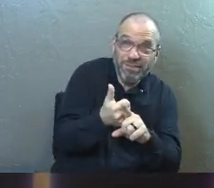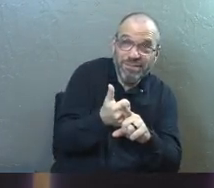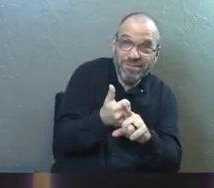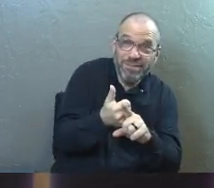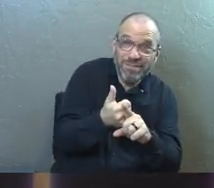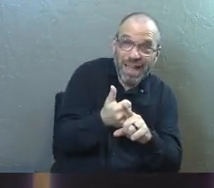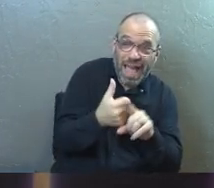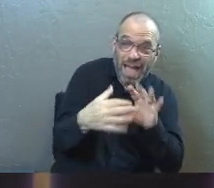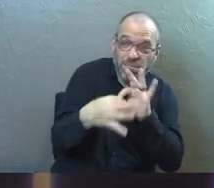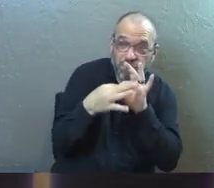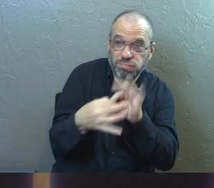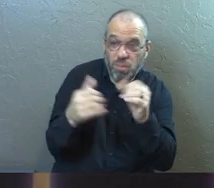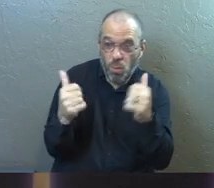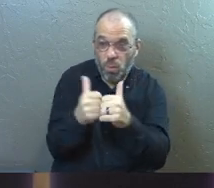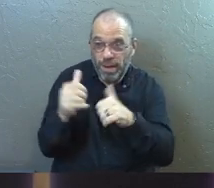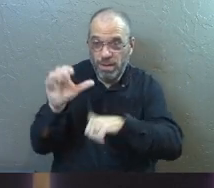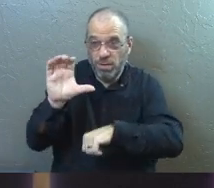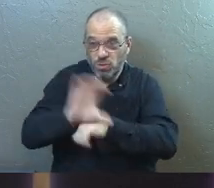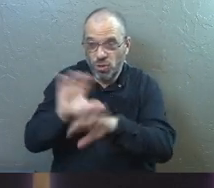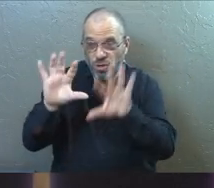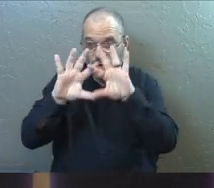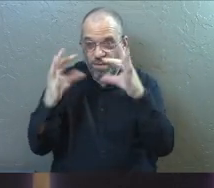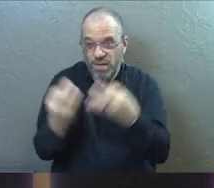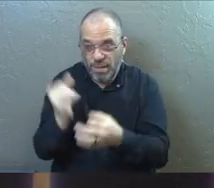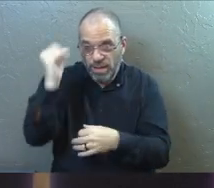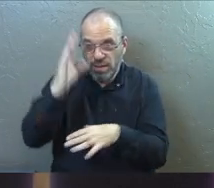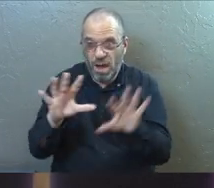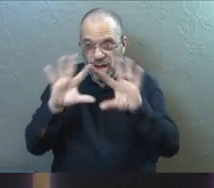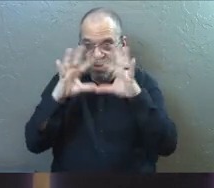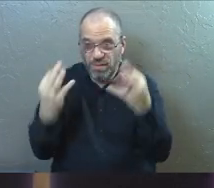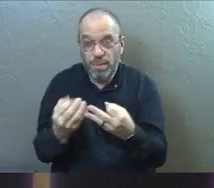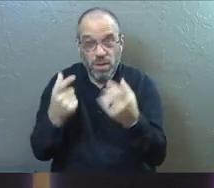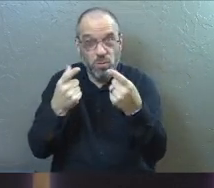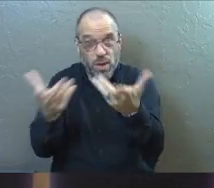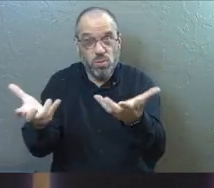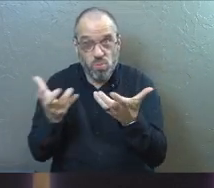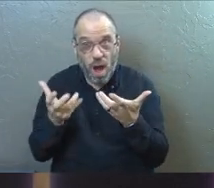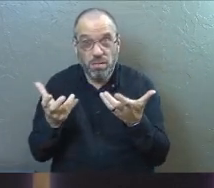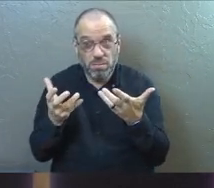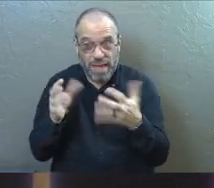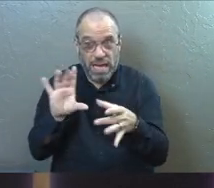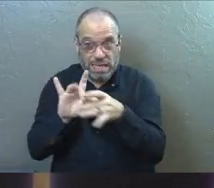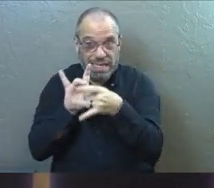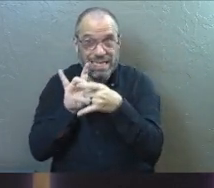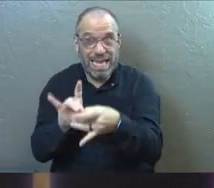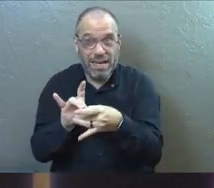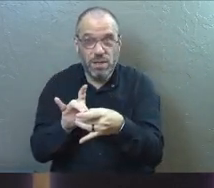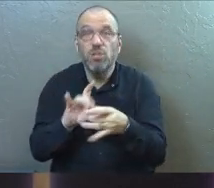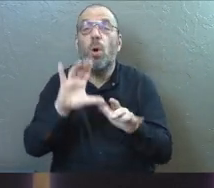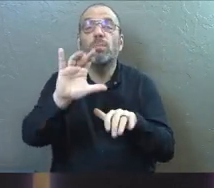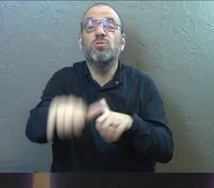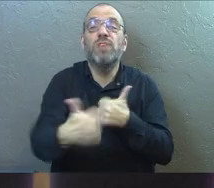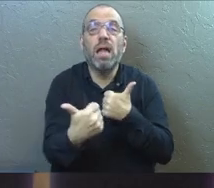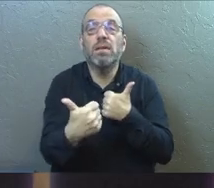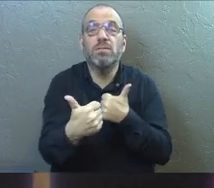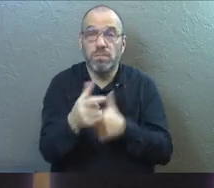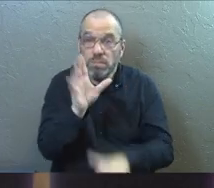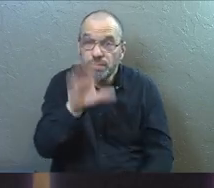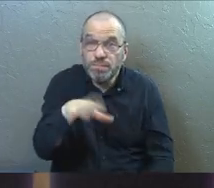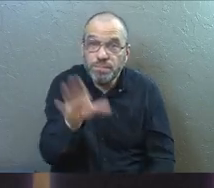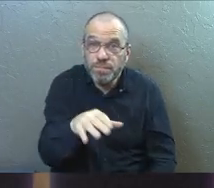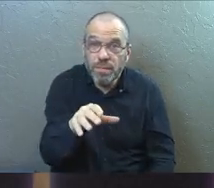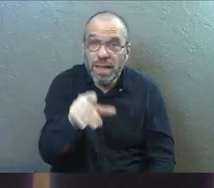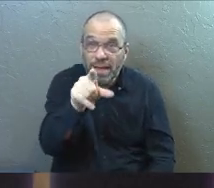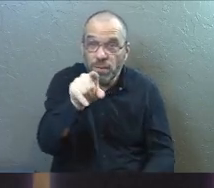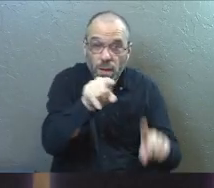and you stay connected in with the family of God the way you want to be connected in with the family of God so here's my challenge have you